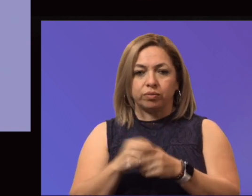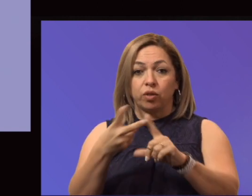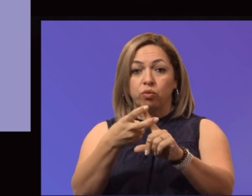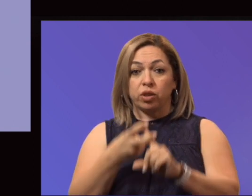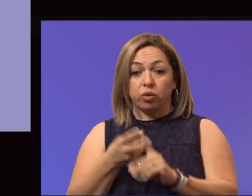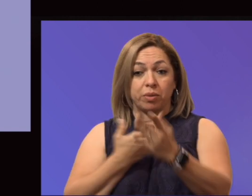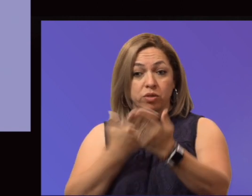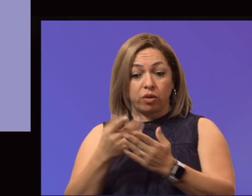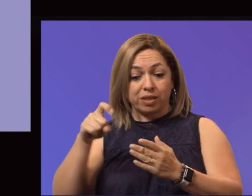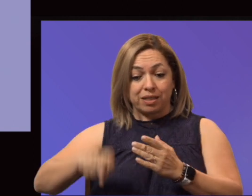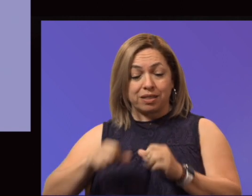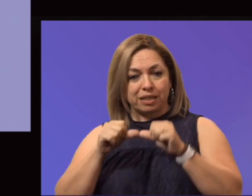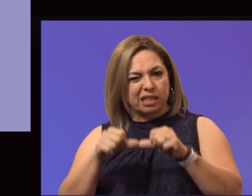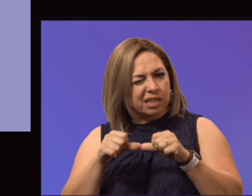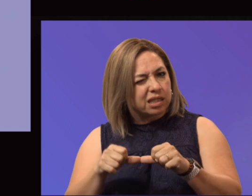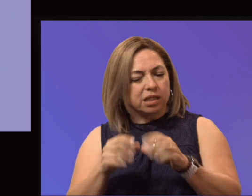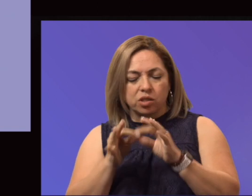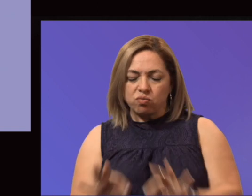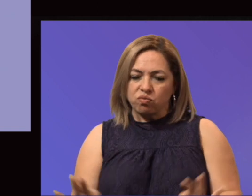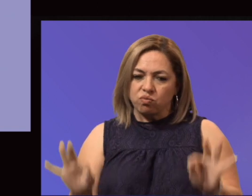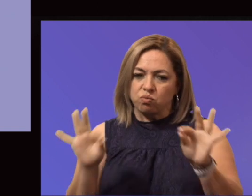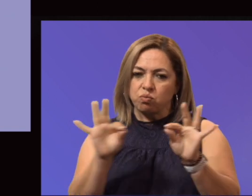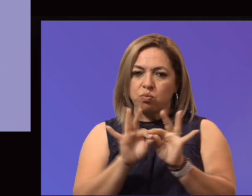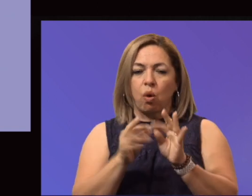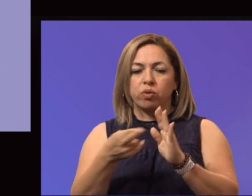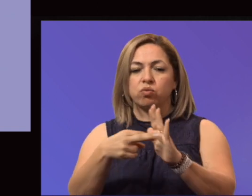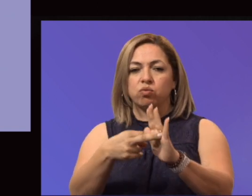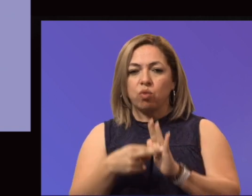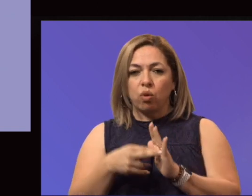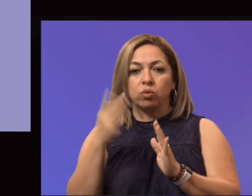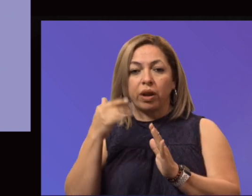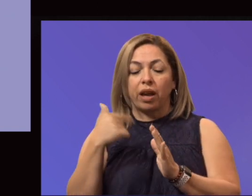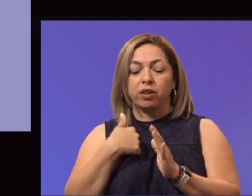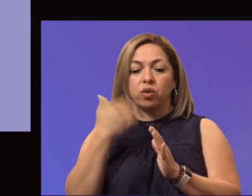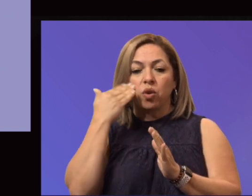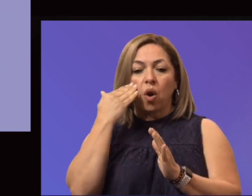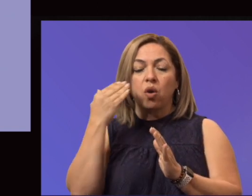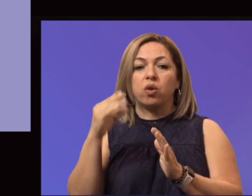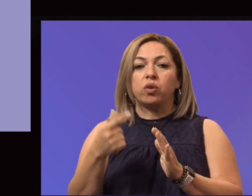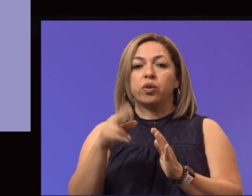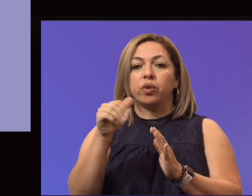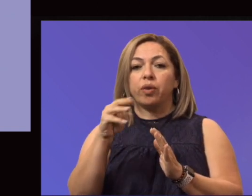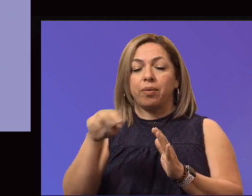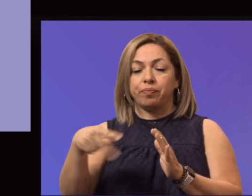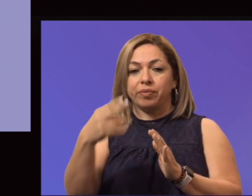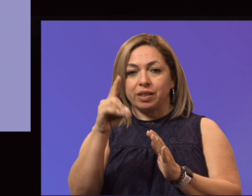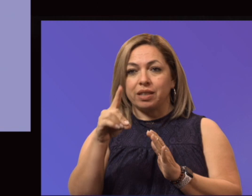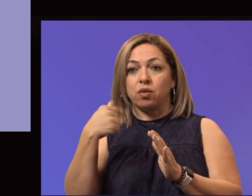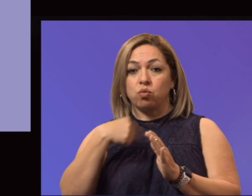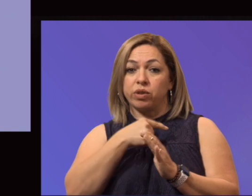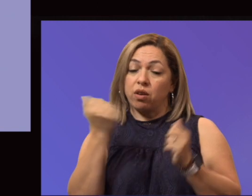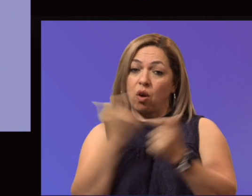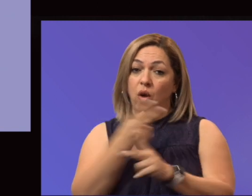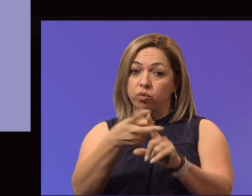is going to continue to play a more and more important role. And I know Dr. Graham says we all are recruiters and that's true. But these